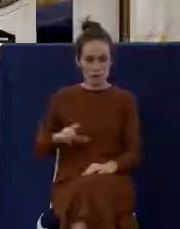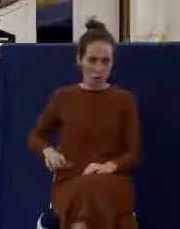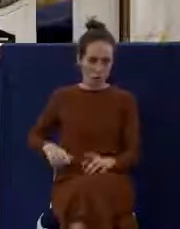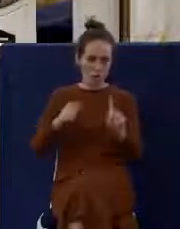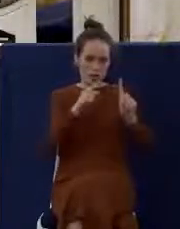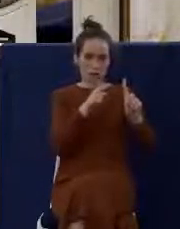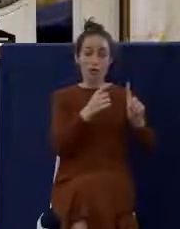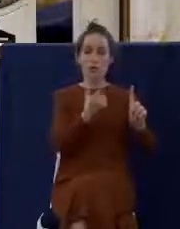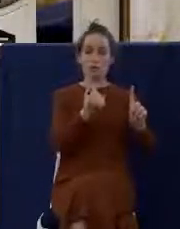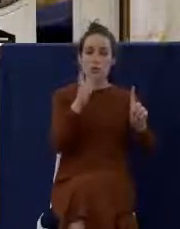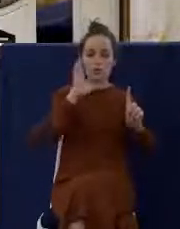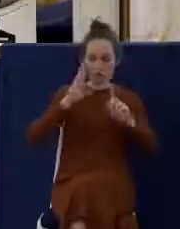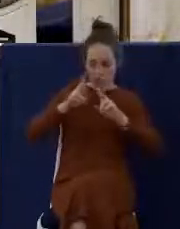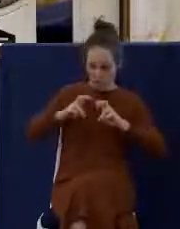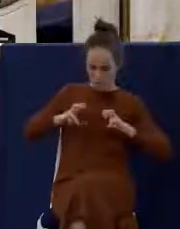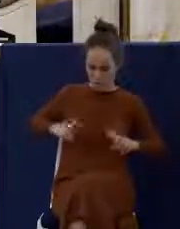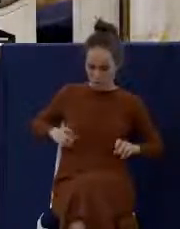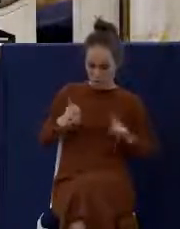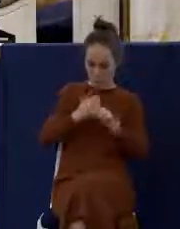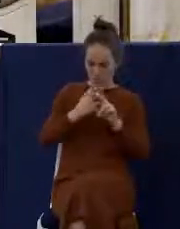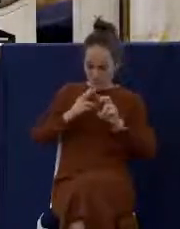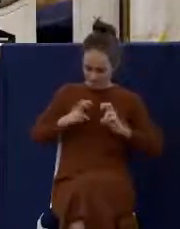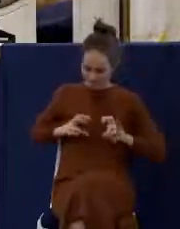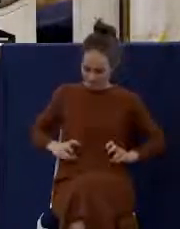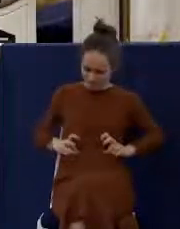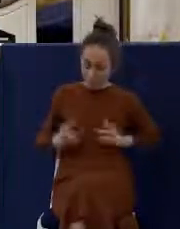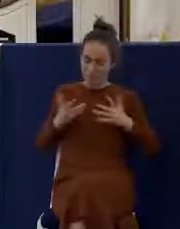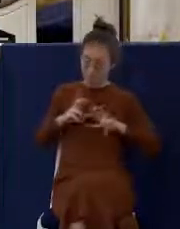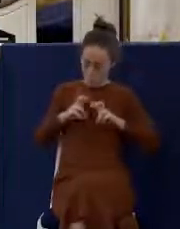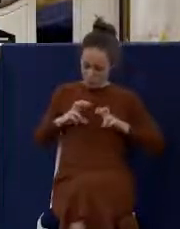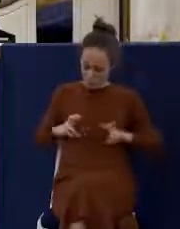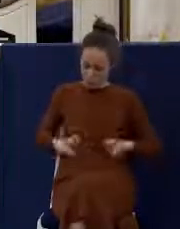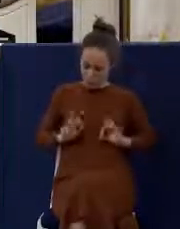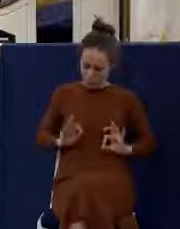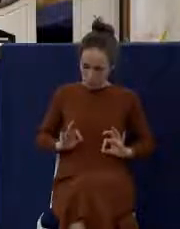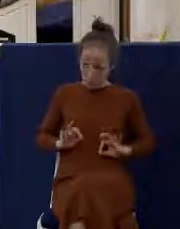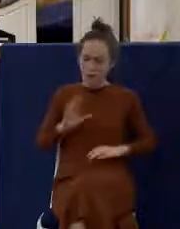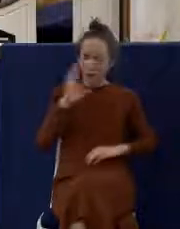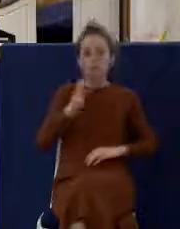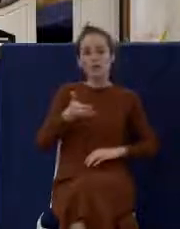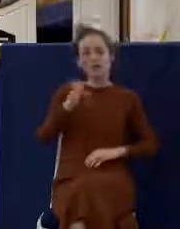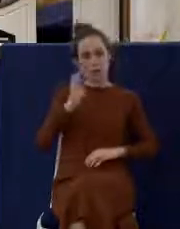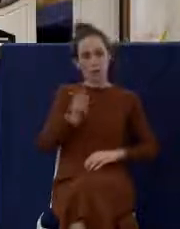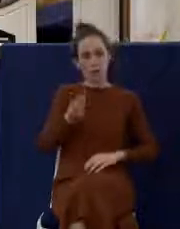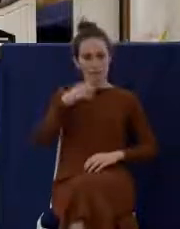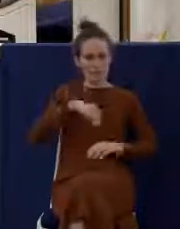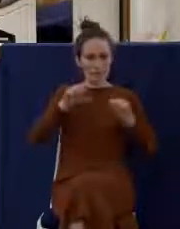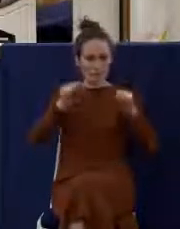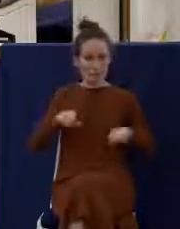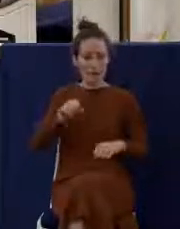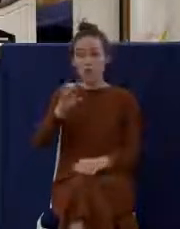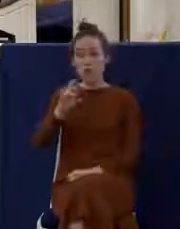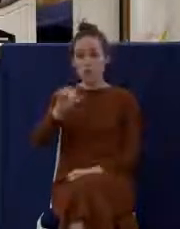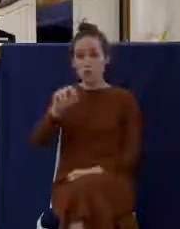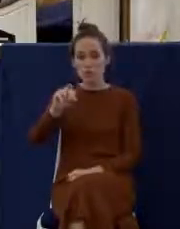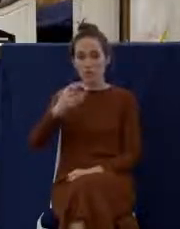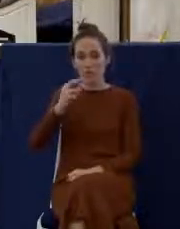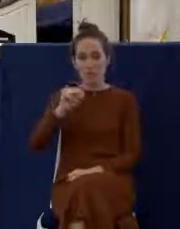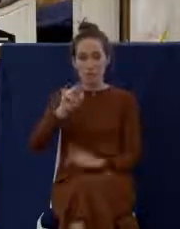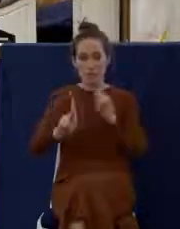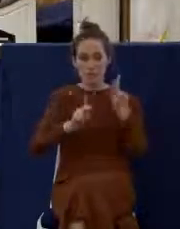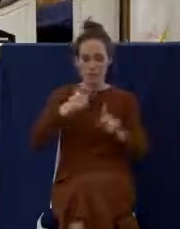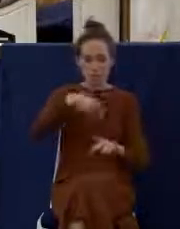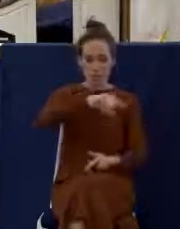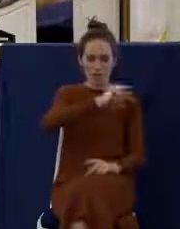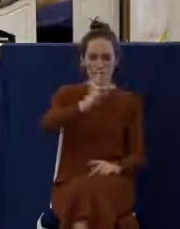himself, and so let him eat of that bread and drink of that cup. The Corinthians were partaking of communion in a very unworthy